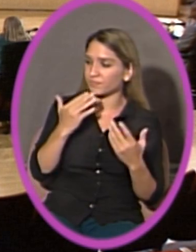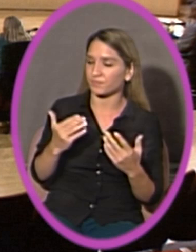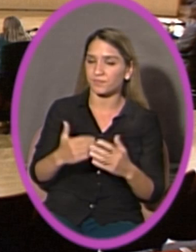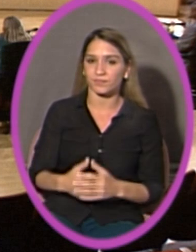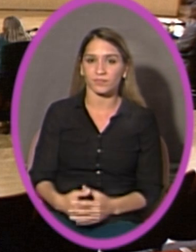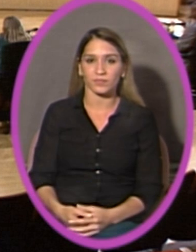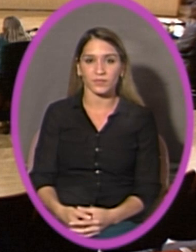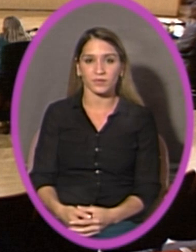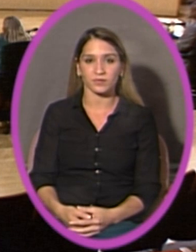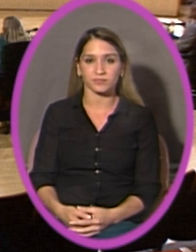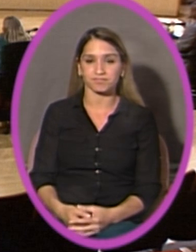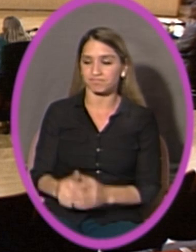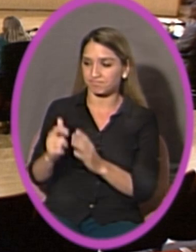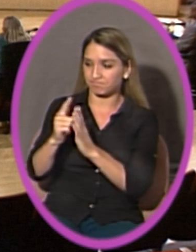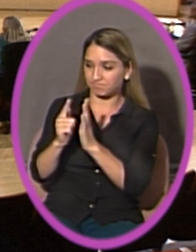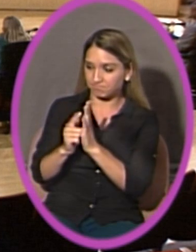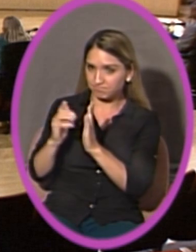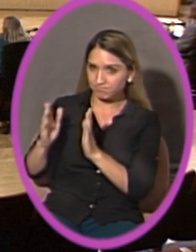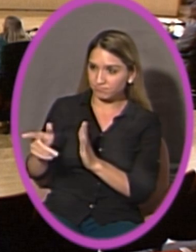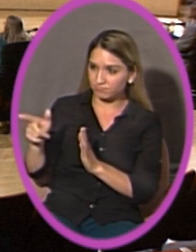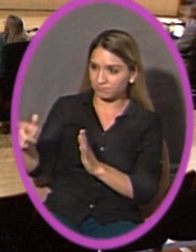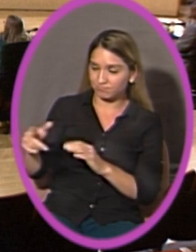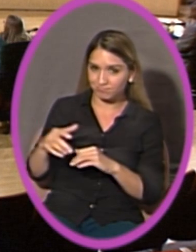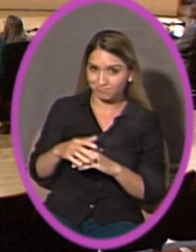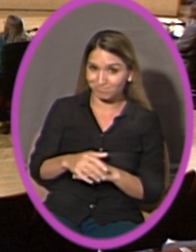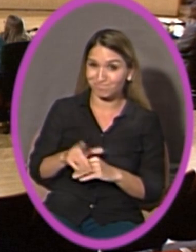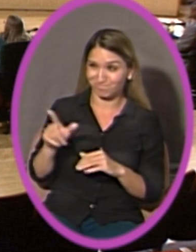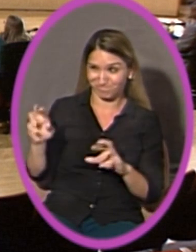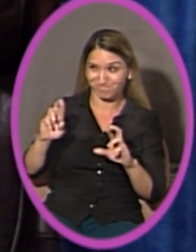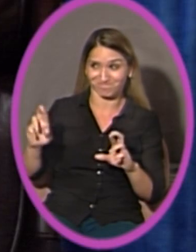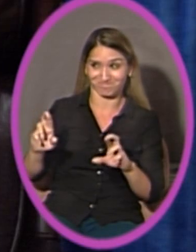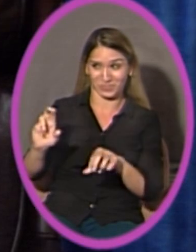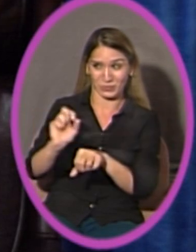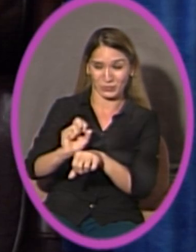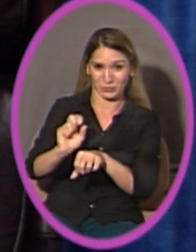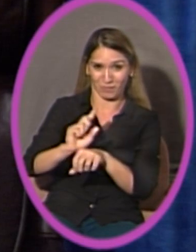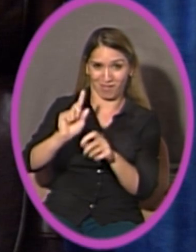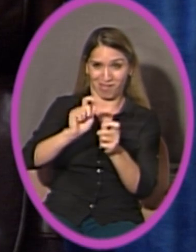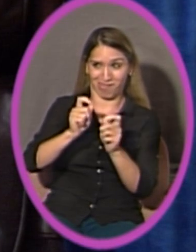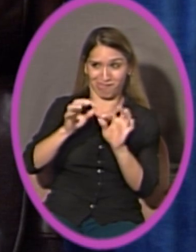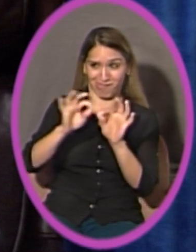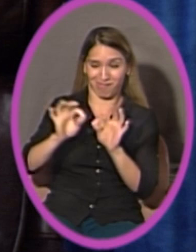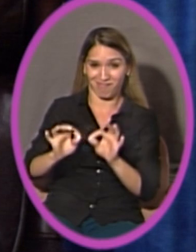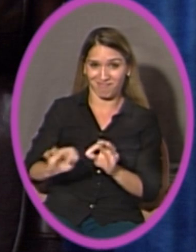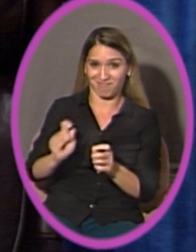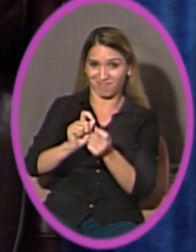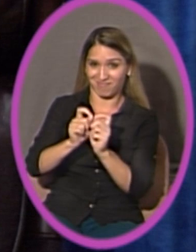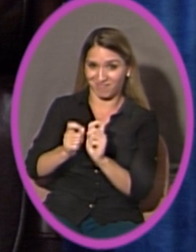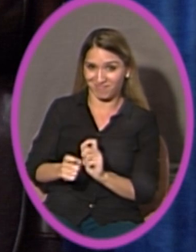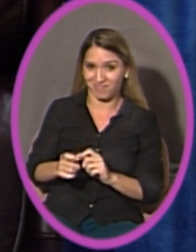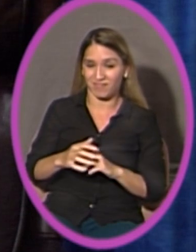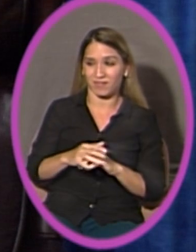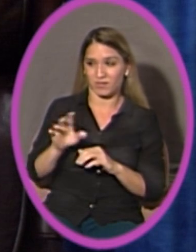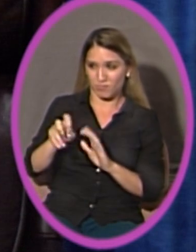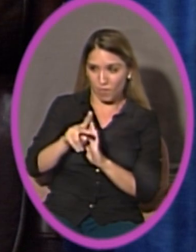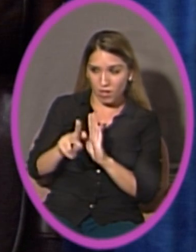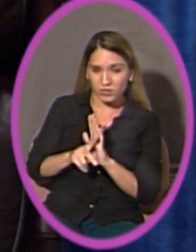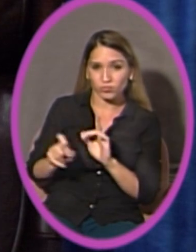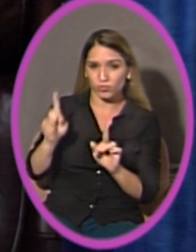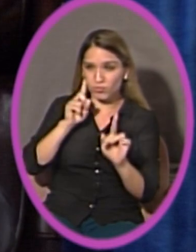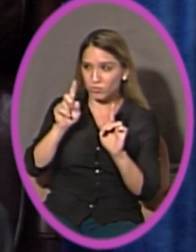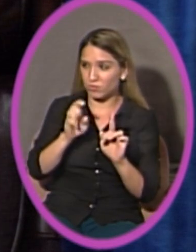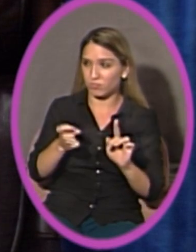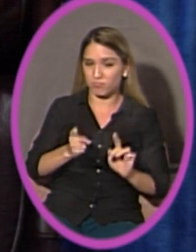Mr. Attorney, I think you'll have your hands full now with your item and with the new policy and what you heard the board saying